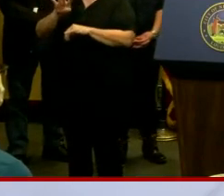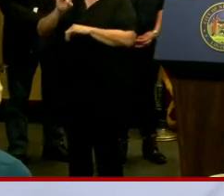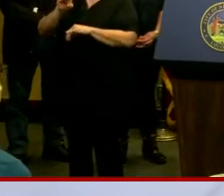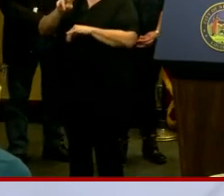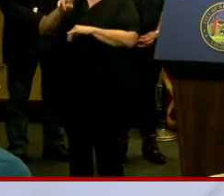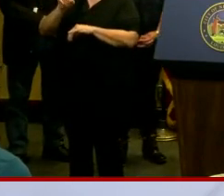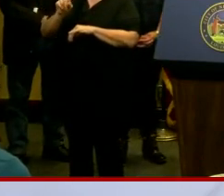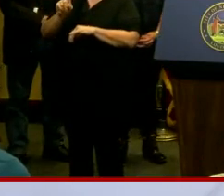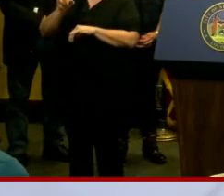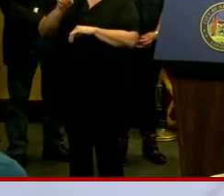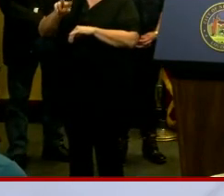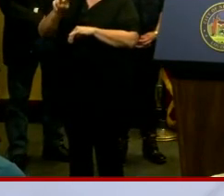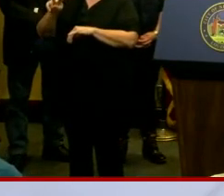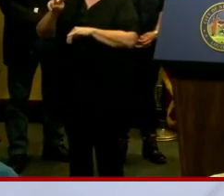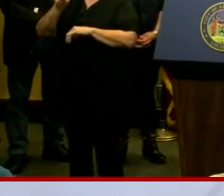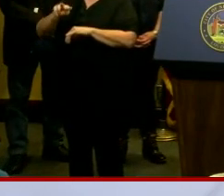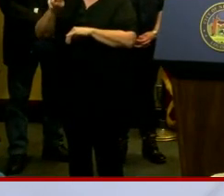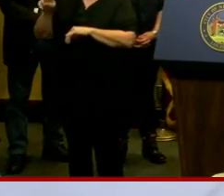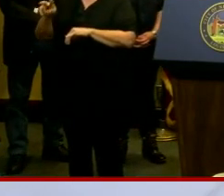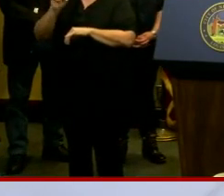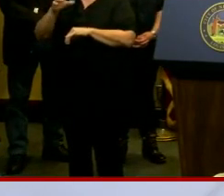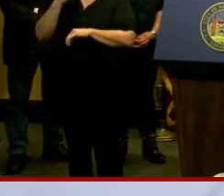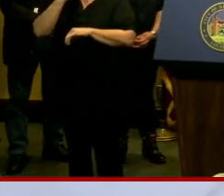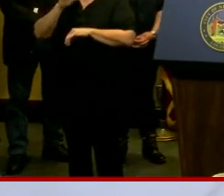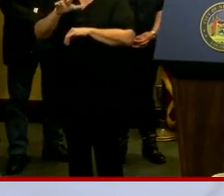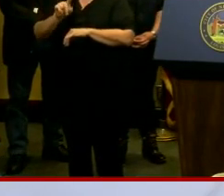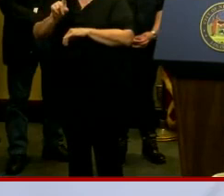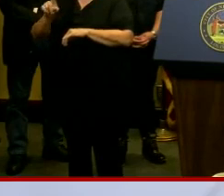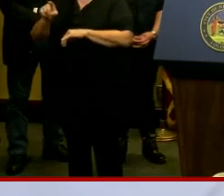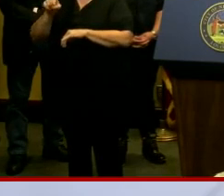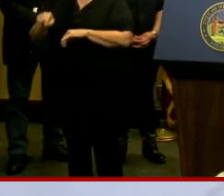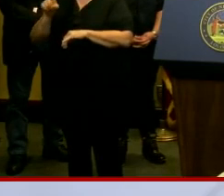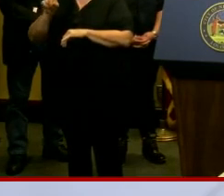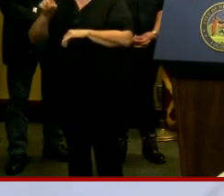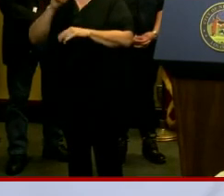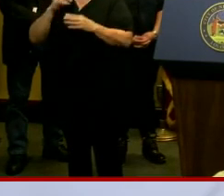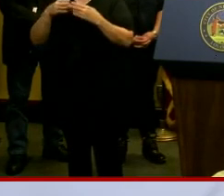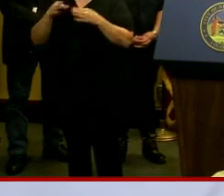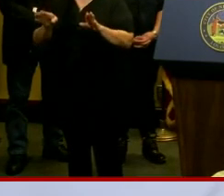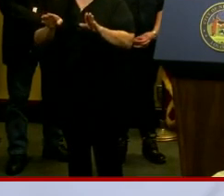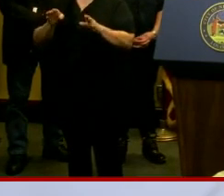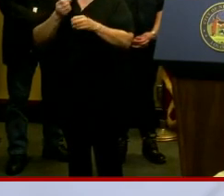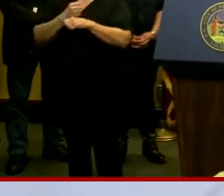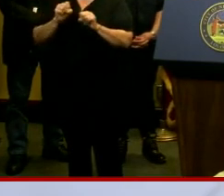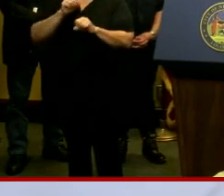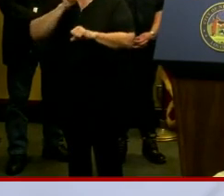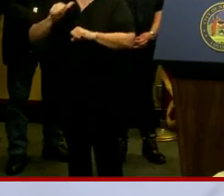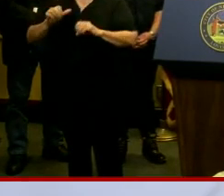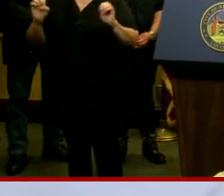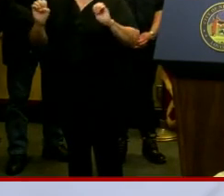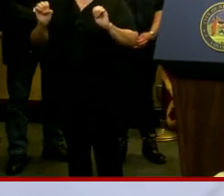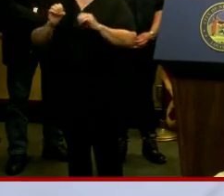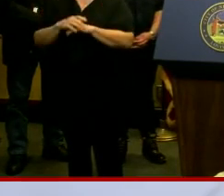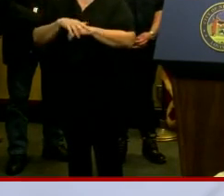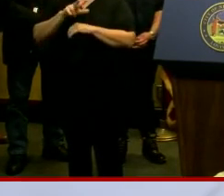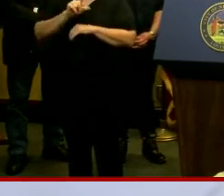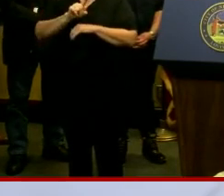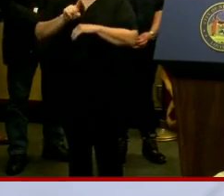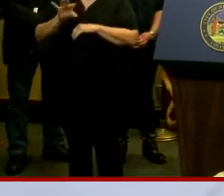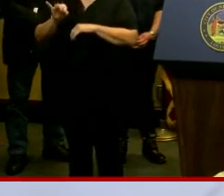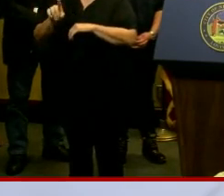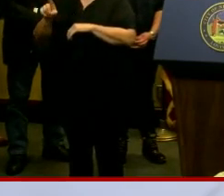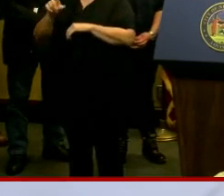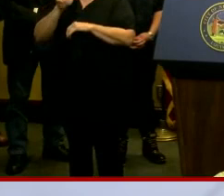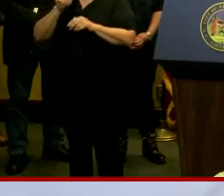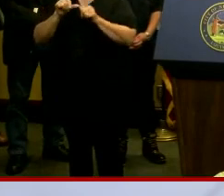-821-2222 or call 3-1-1 and press 1 for a public safety non-emergency. 3-1-1 and 9-1-1 will